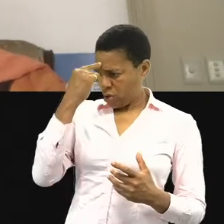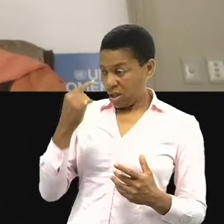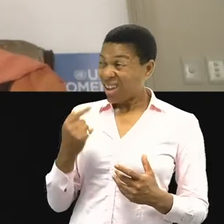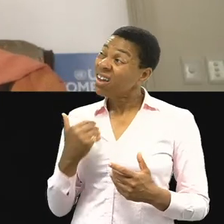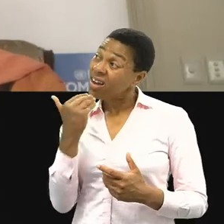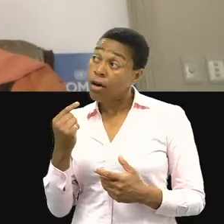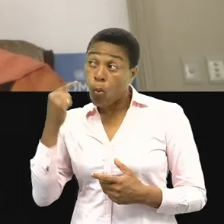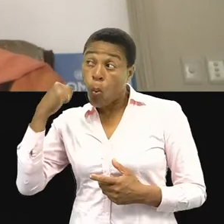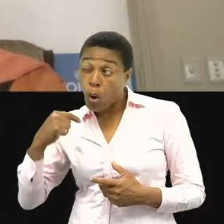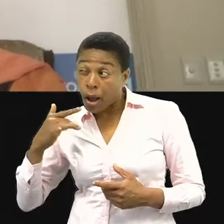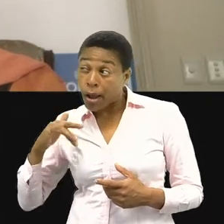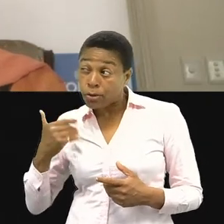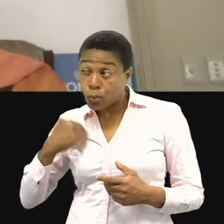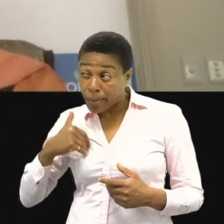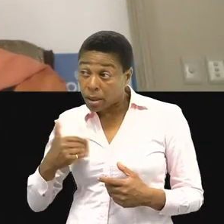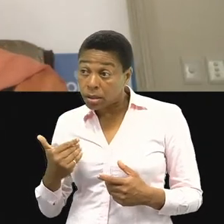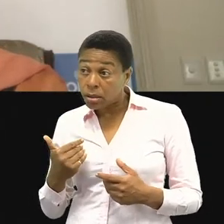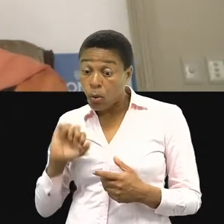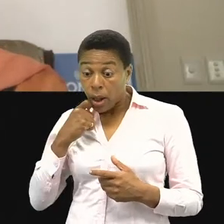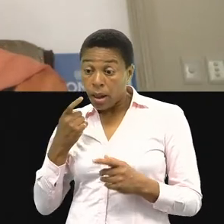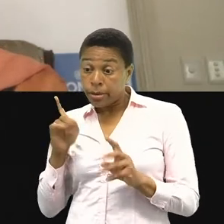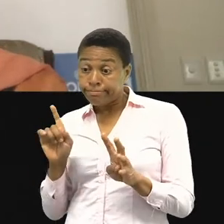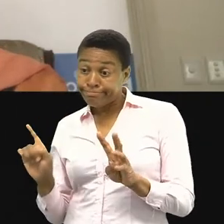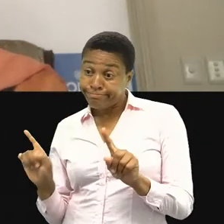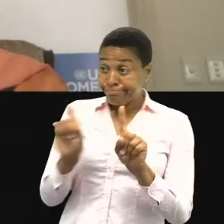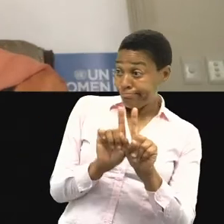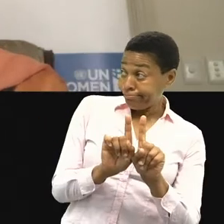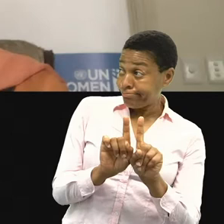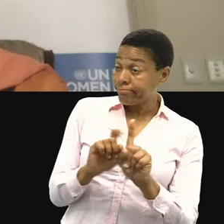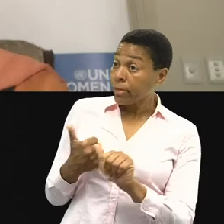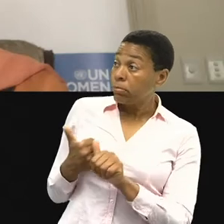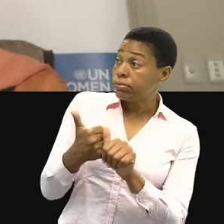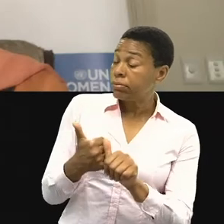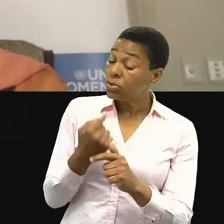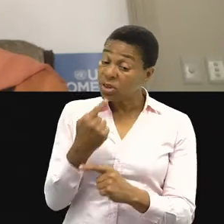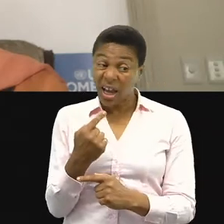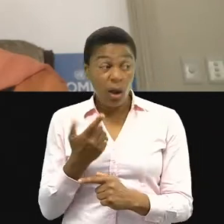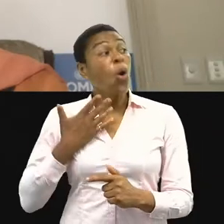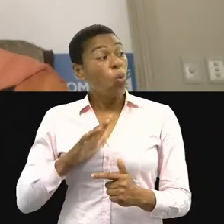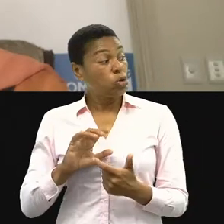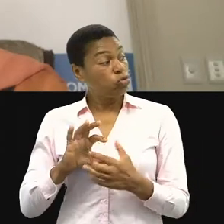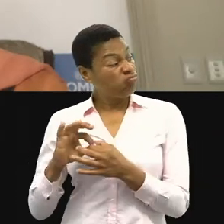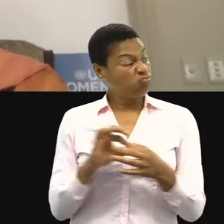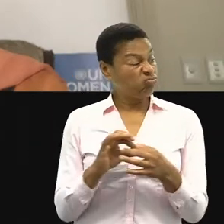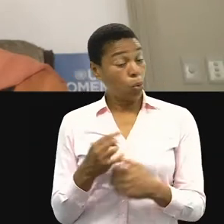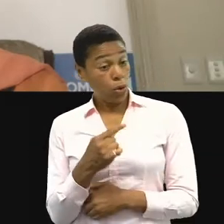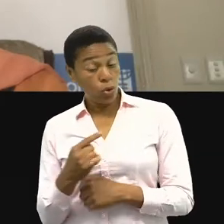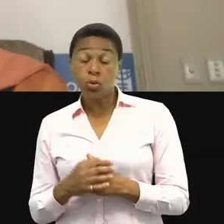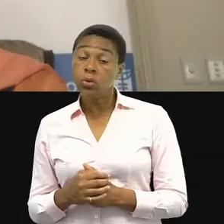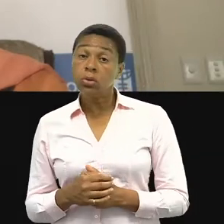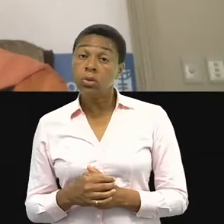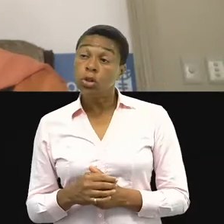women like myself, who are going to stand up alongside and say this is not a society we're prepared to live in anymore? Do you see